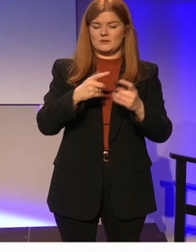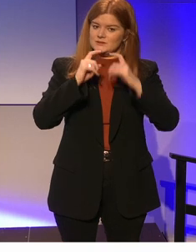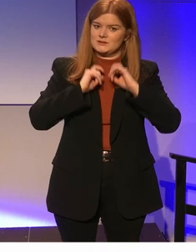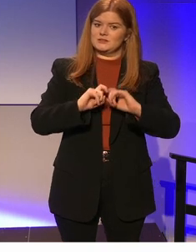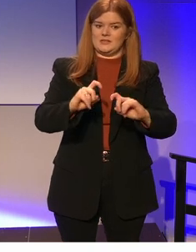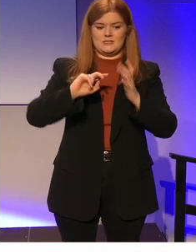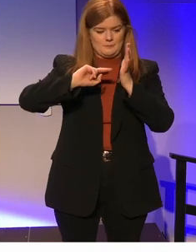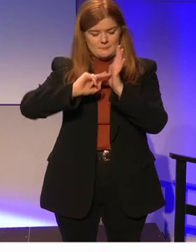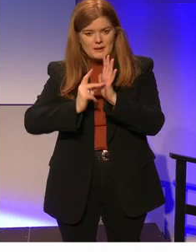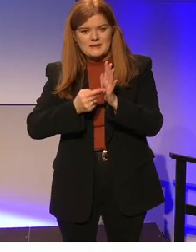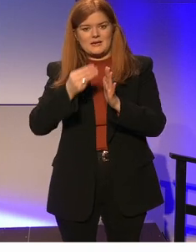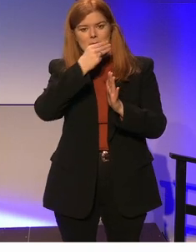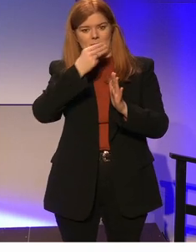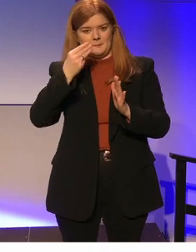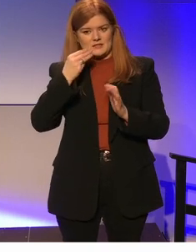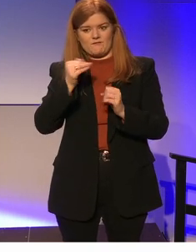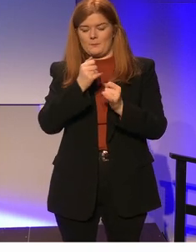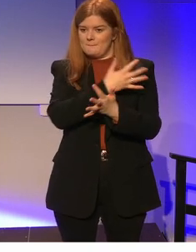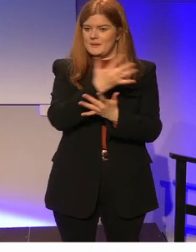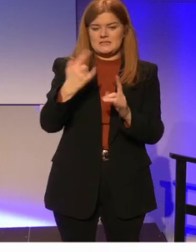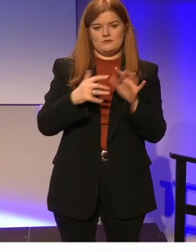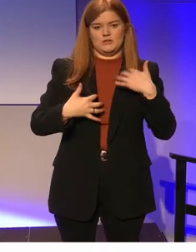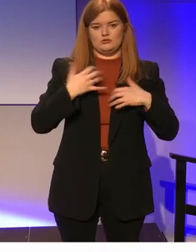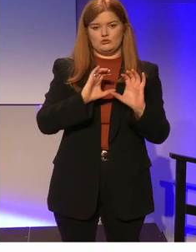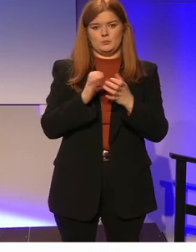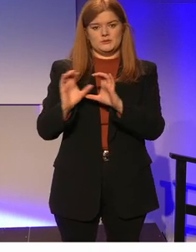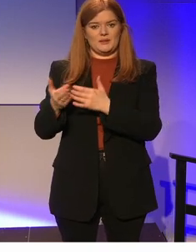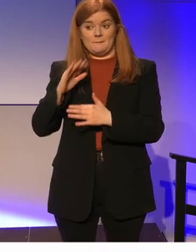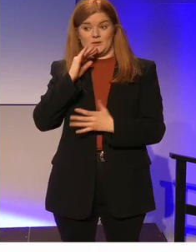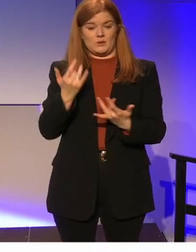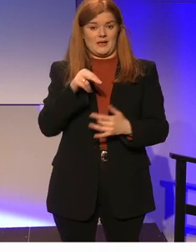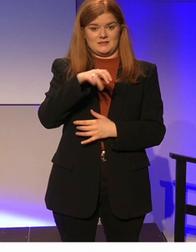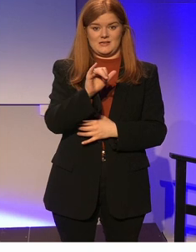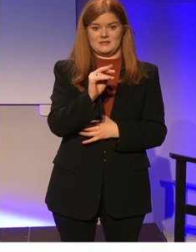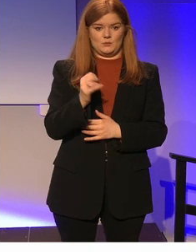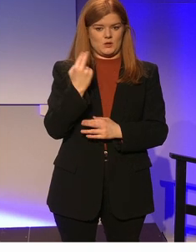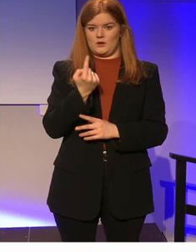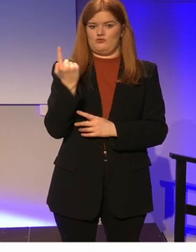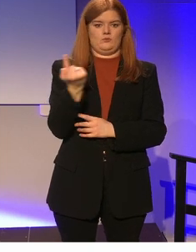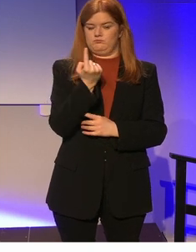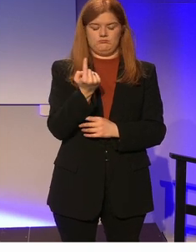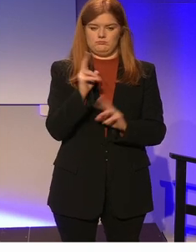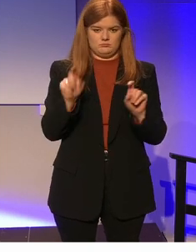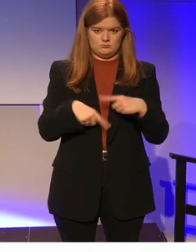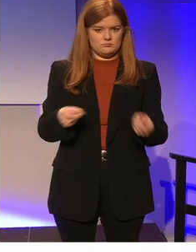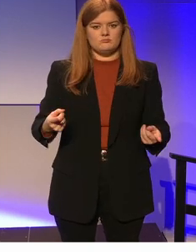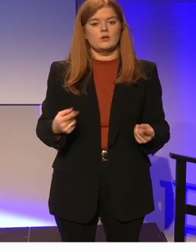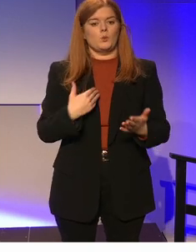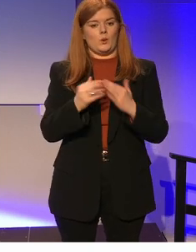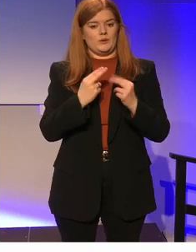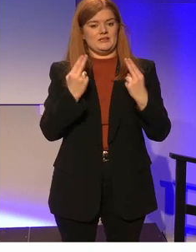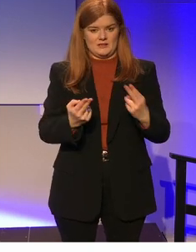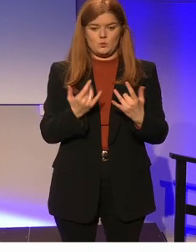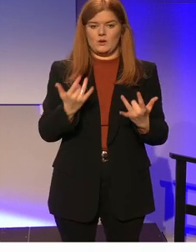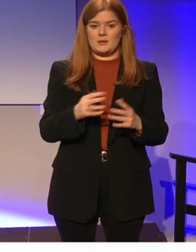sustained coordinated commitment of many stakeholders. In other words, the NCSE would not be able to do this on their own. What